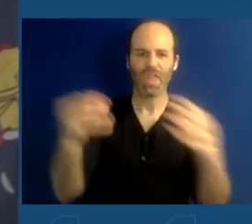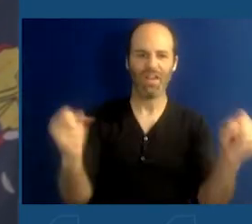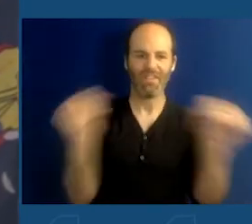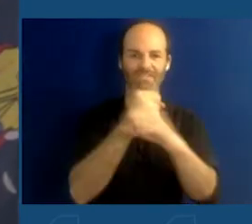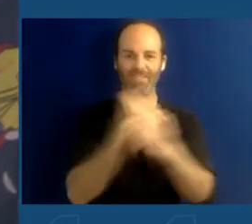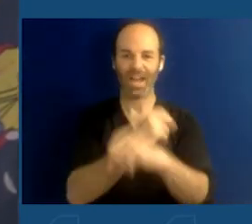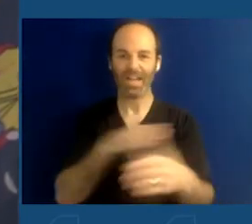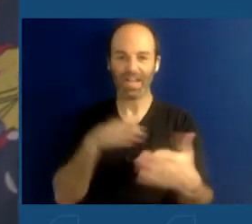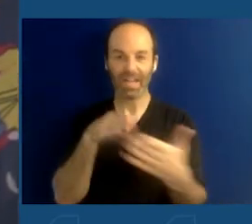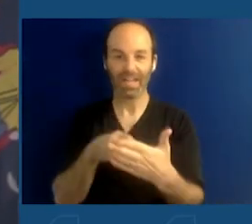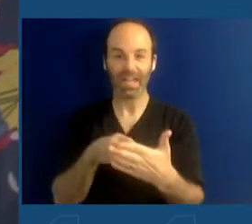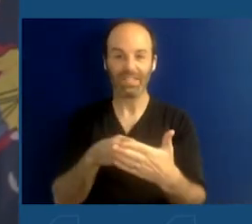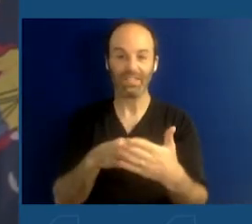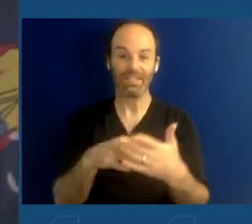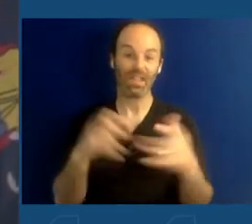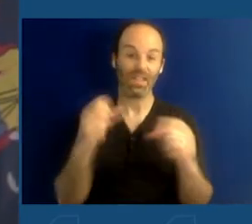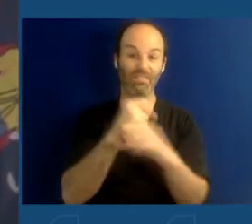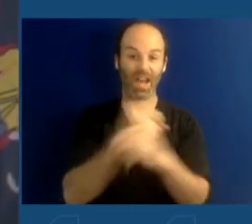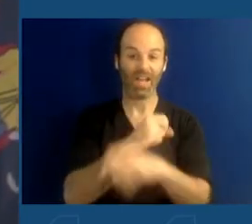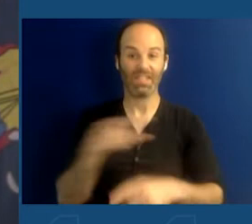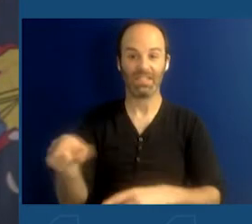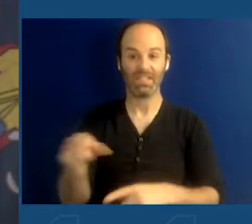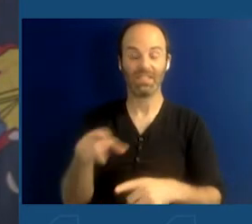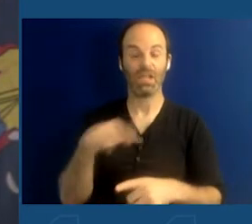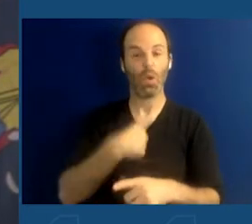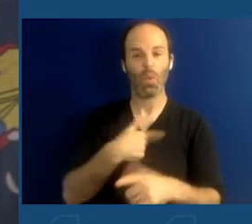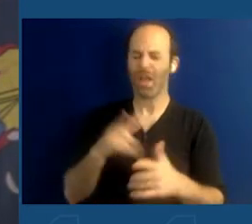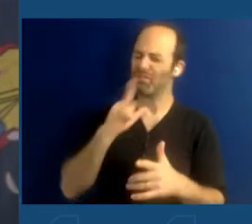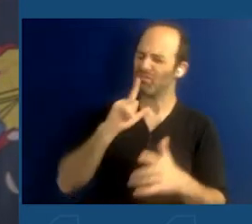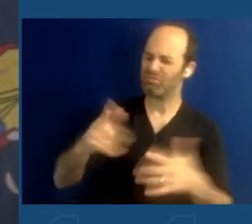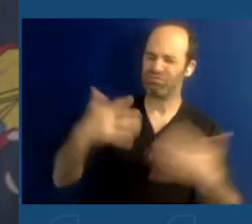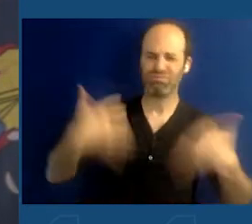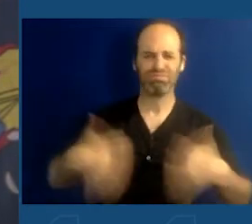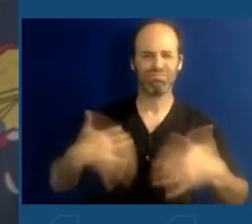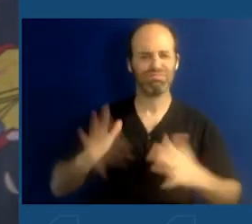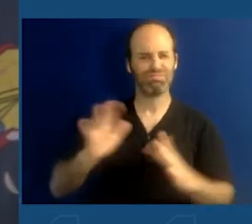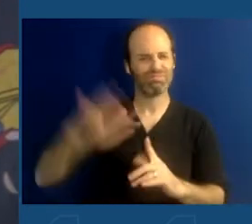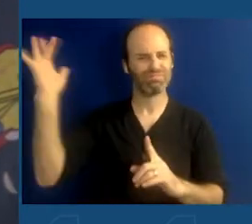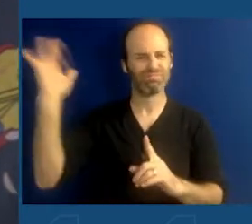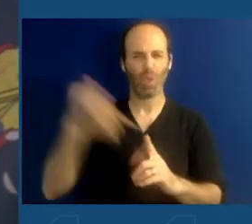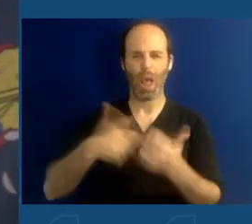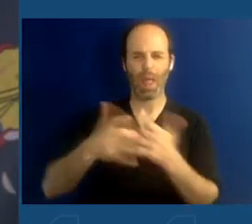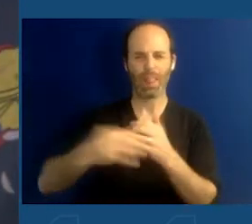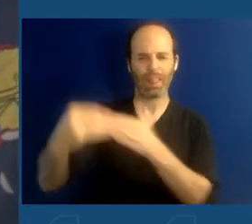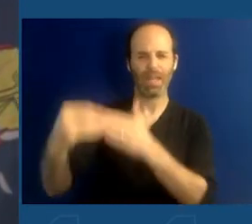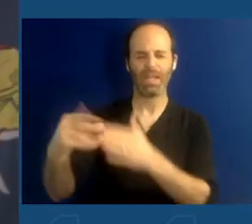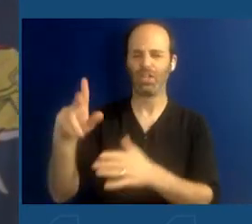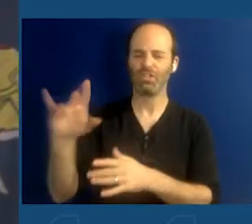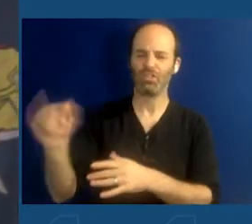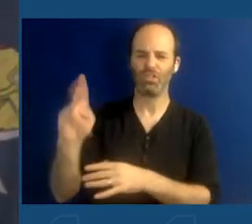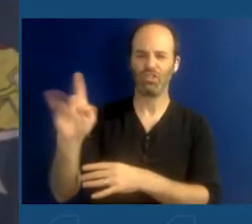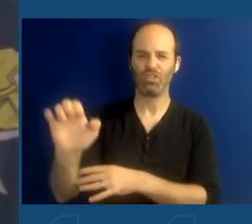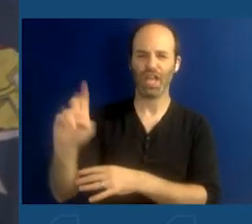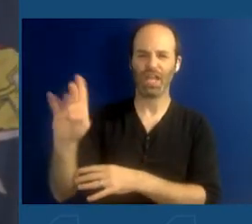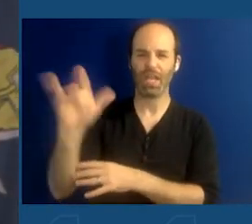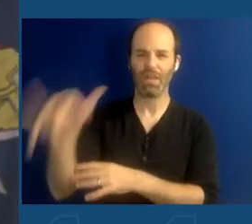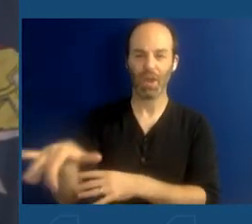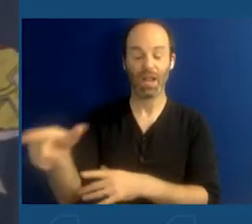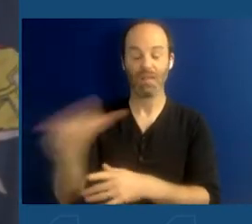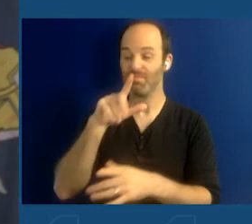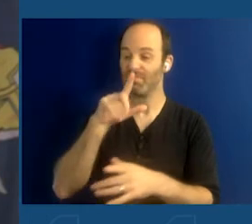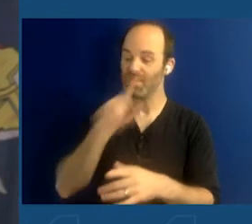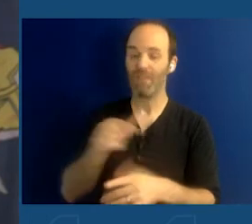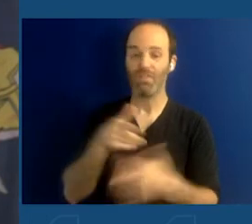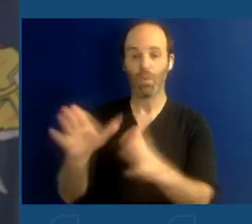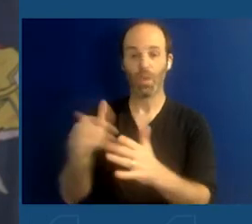stellar leader in Commissioner Jackie Bray. want to thank her for her vision, the way she approaches the questions. And I was listening to her a little bit